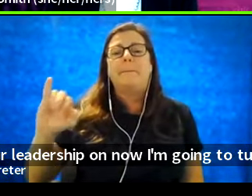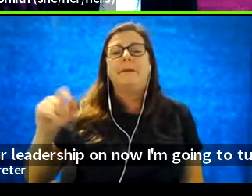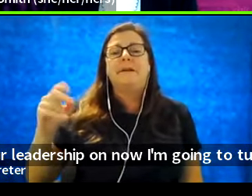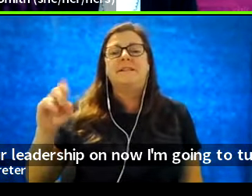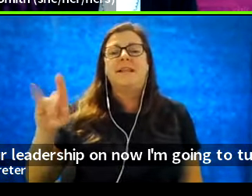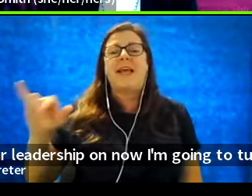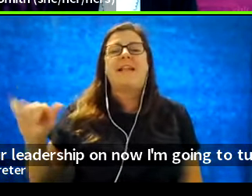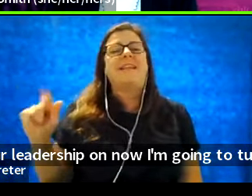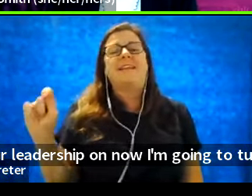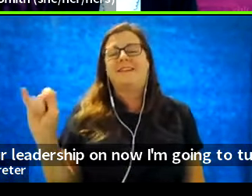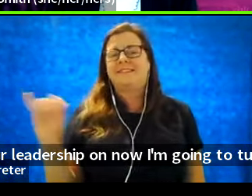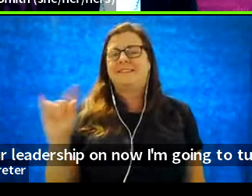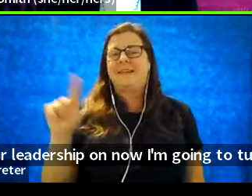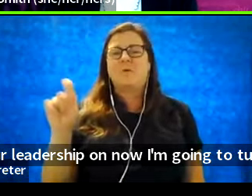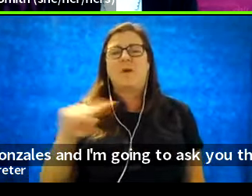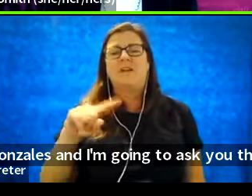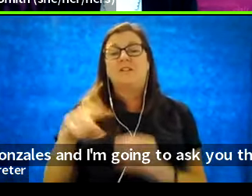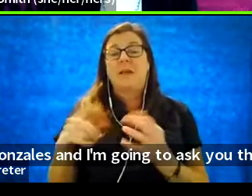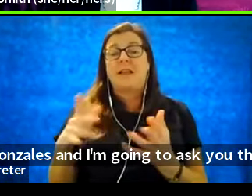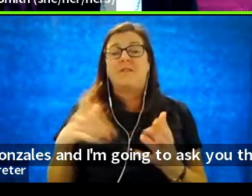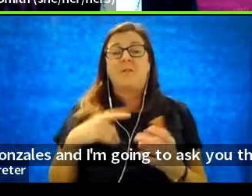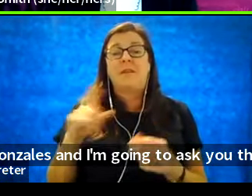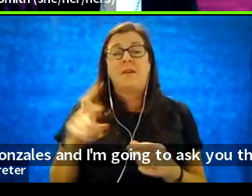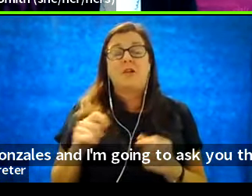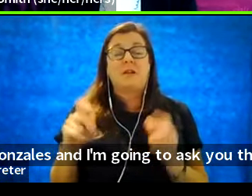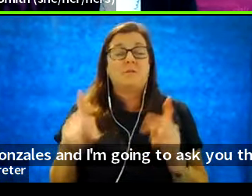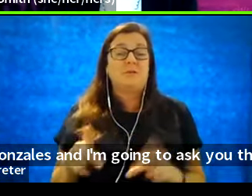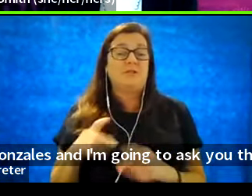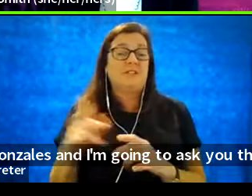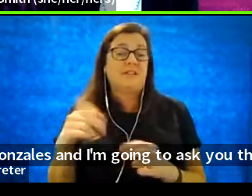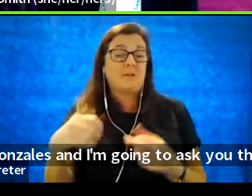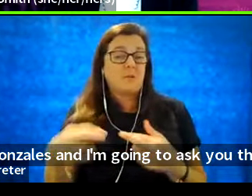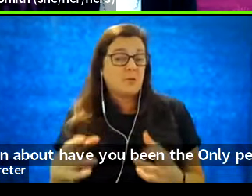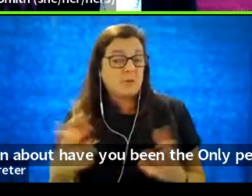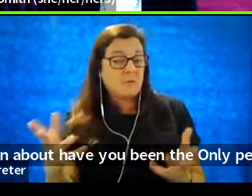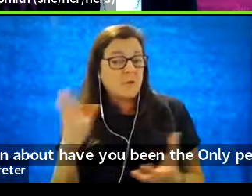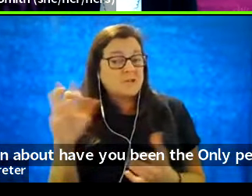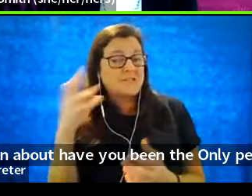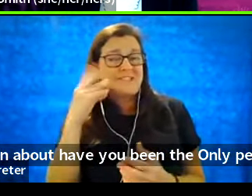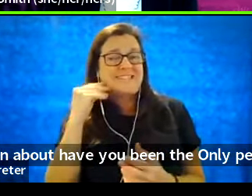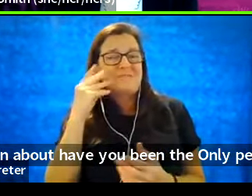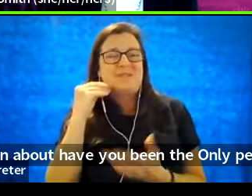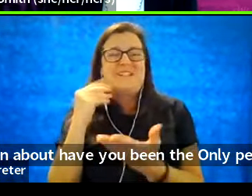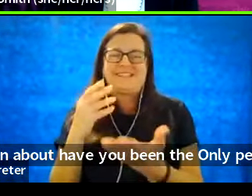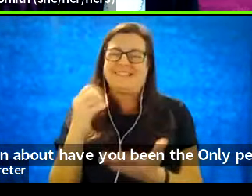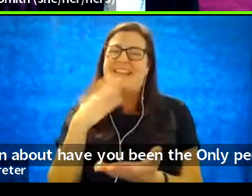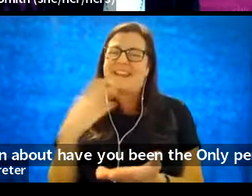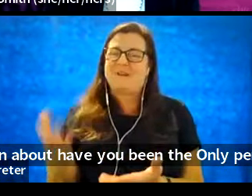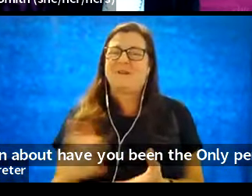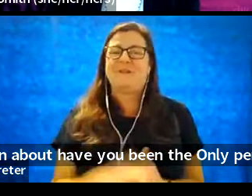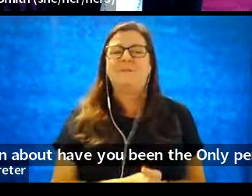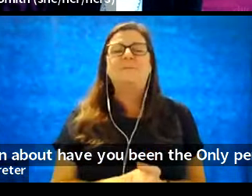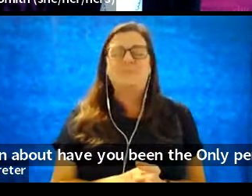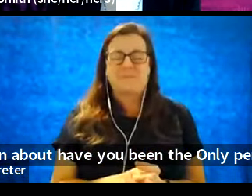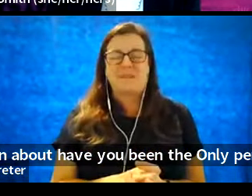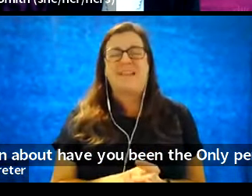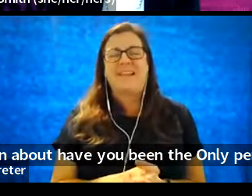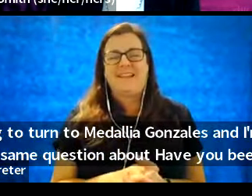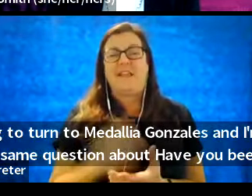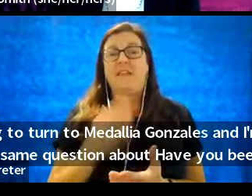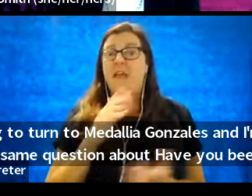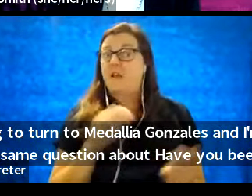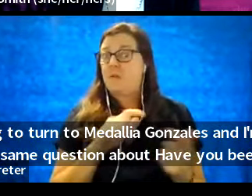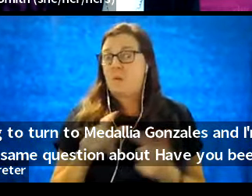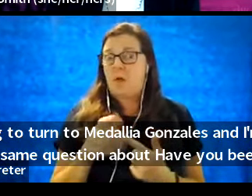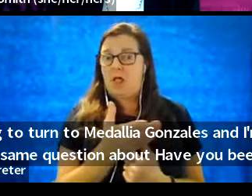you the same question about have you been the only person in the room and what your experience was? Thanks, Magdalia. Thank you. Thank you all.